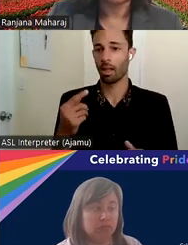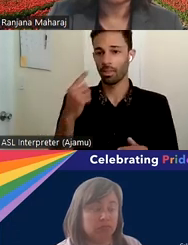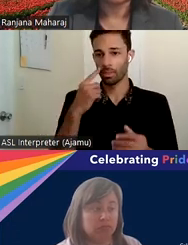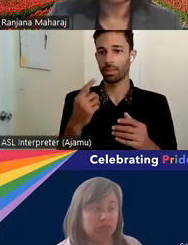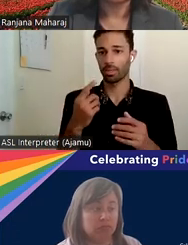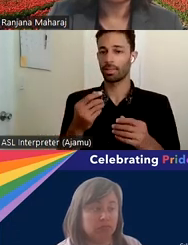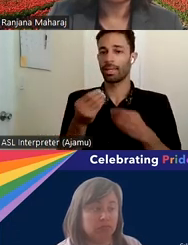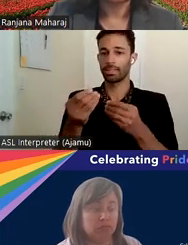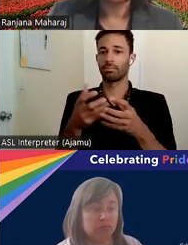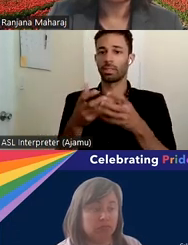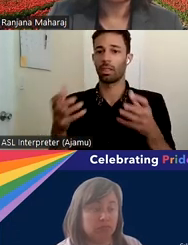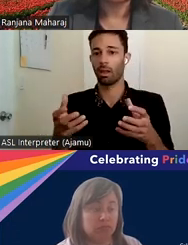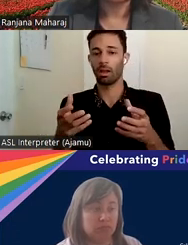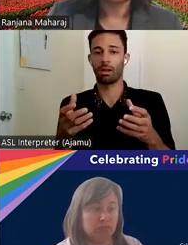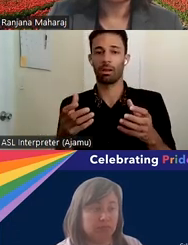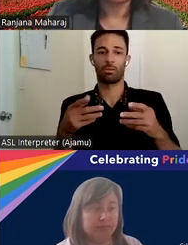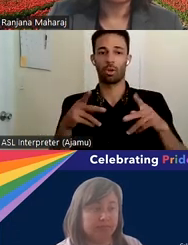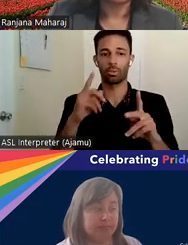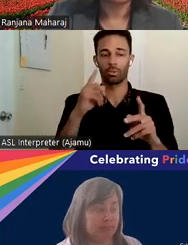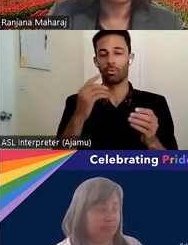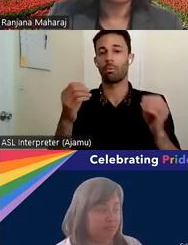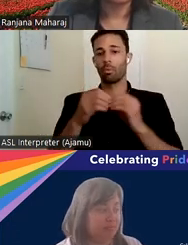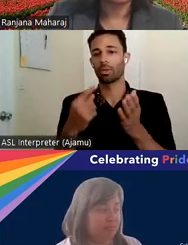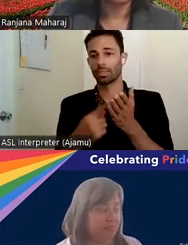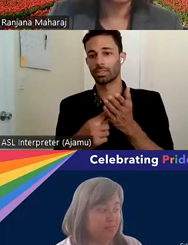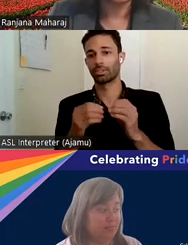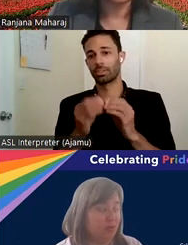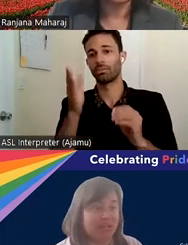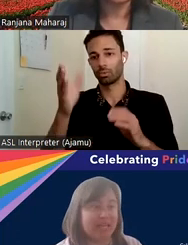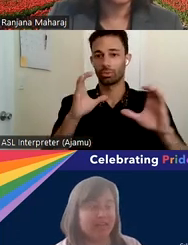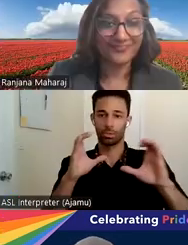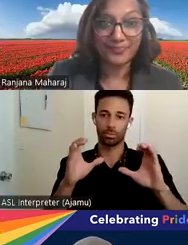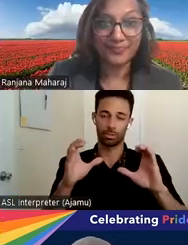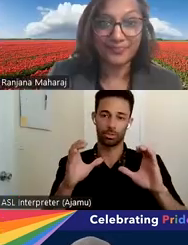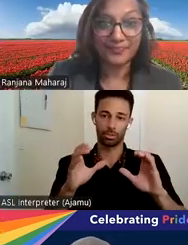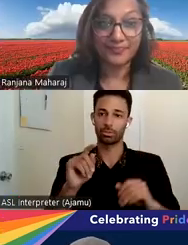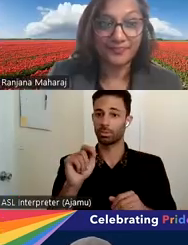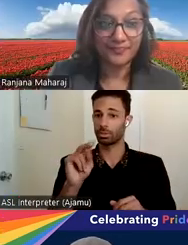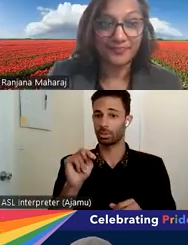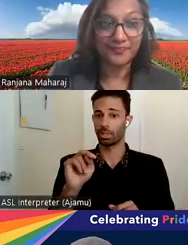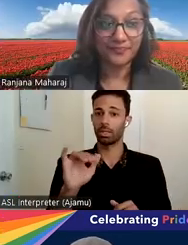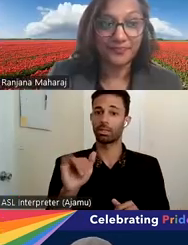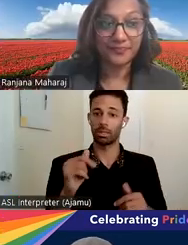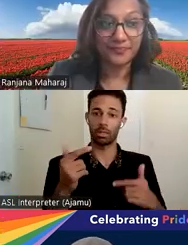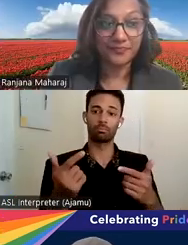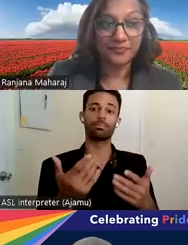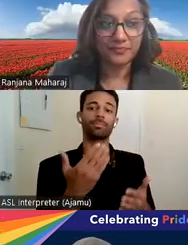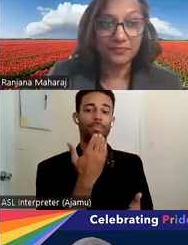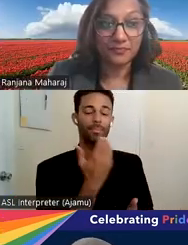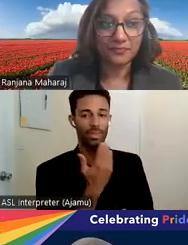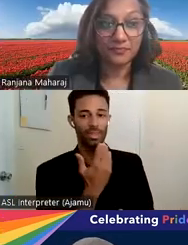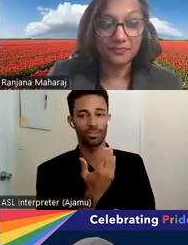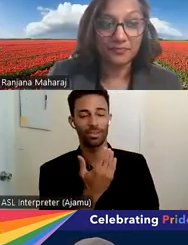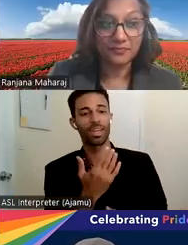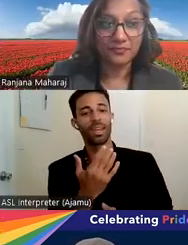in the work groups. And I'll hand it back over to you, Tanya. Brown- Great, thank you, Sarah. So I will just do the recap for the